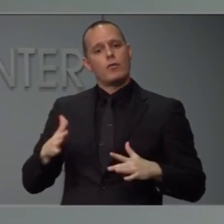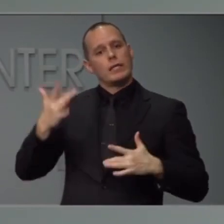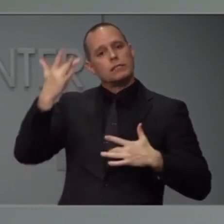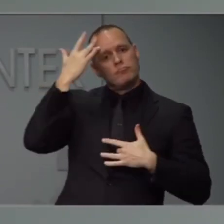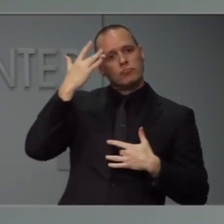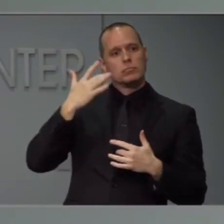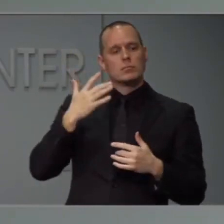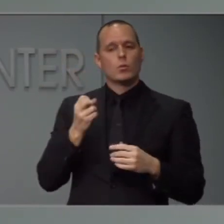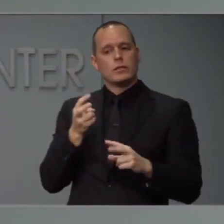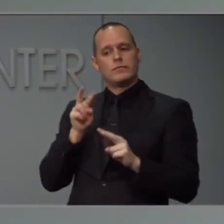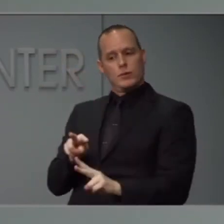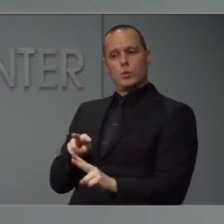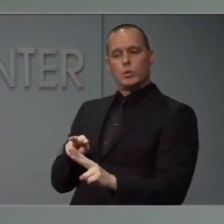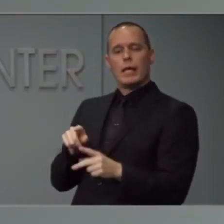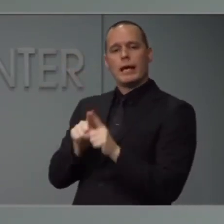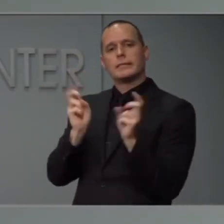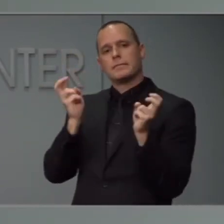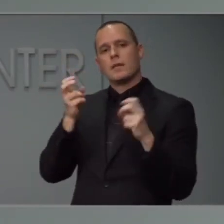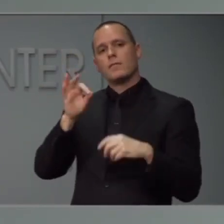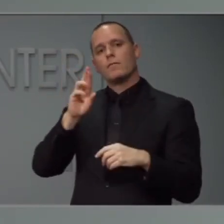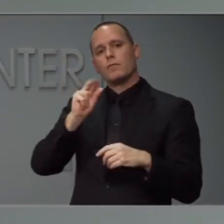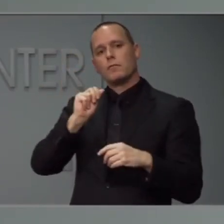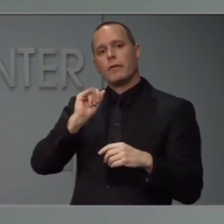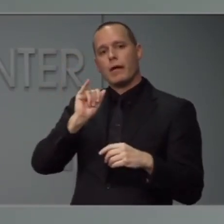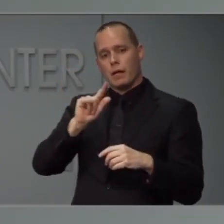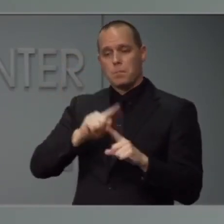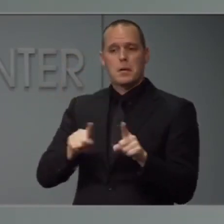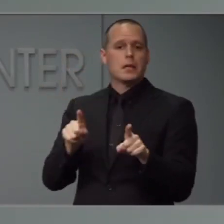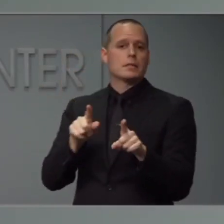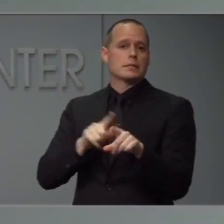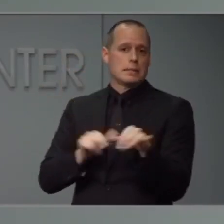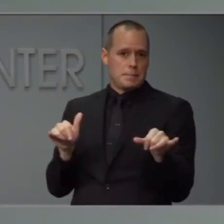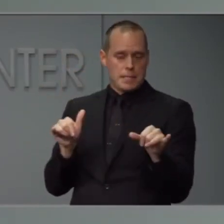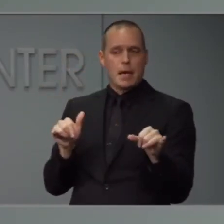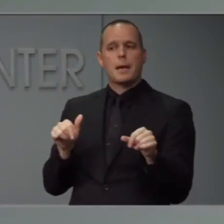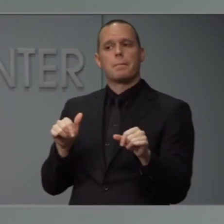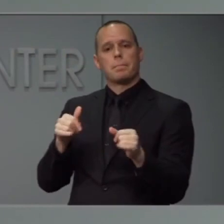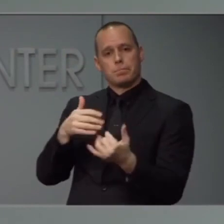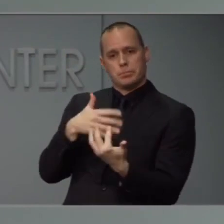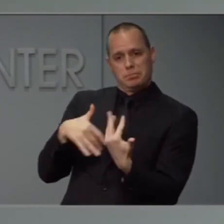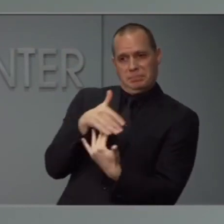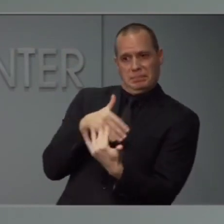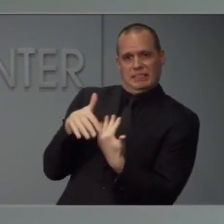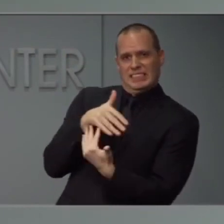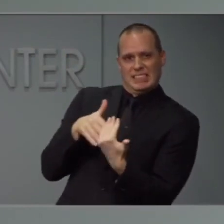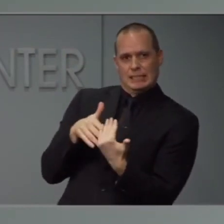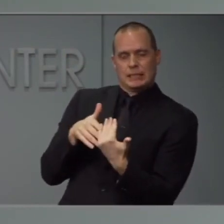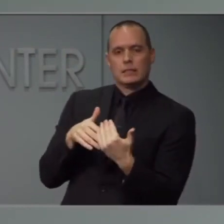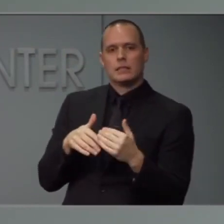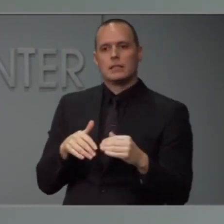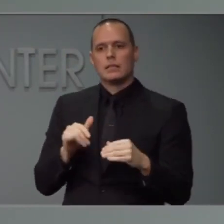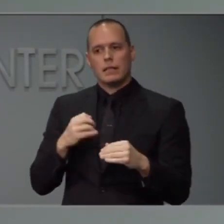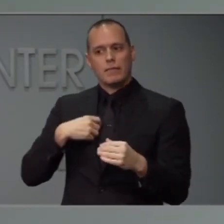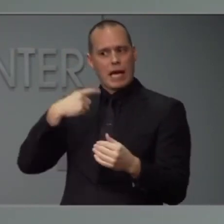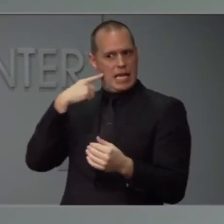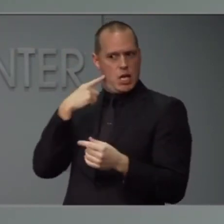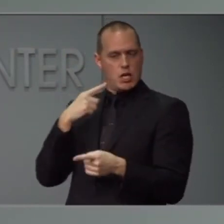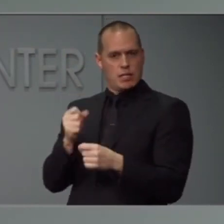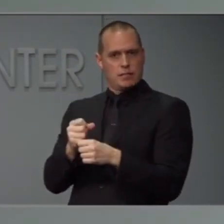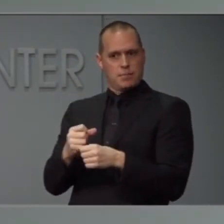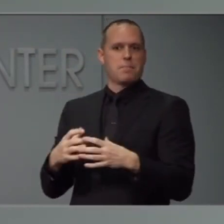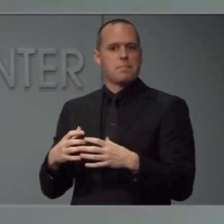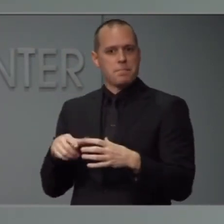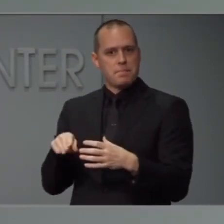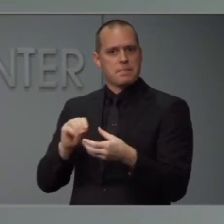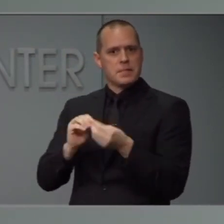perspective to begin with, but are also in close quarters with each other. So when we hear of an outbreak, it is our